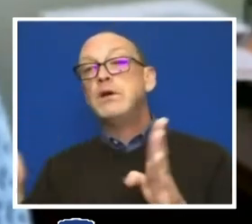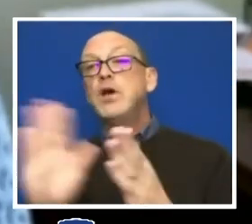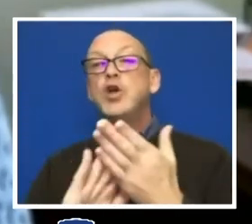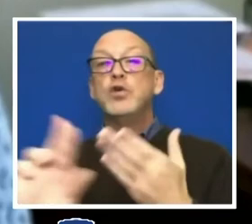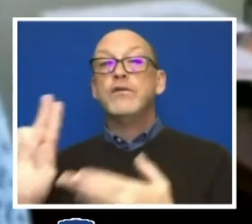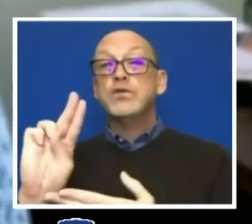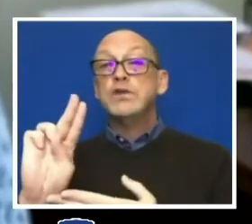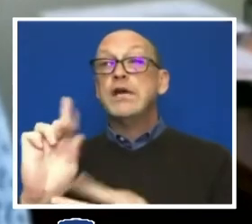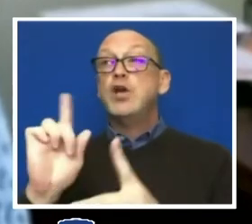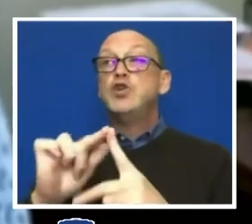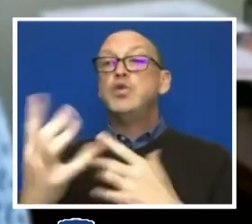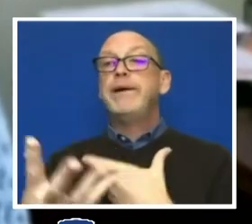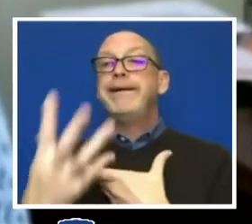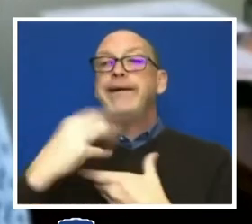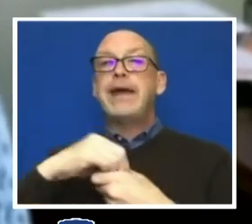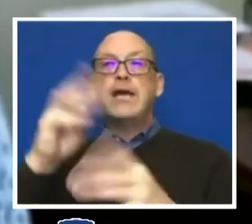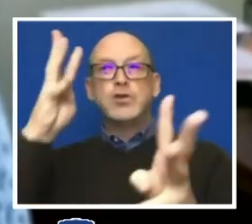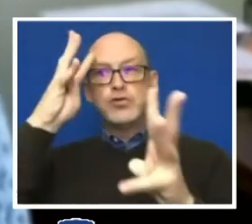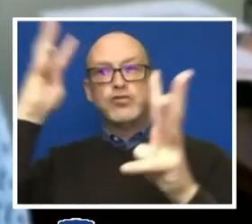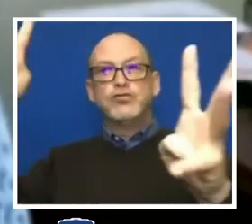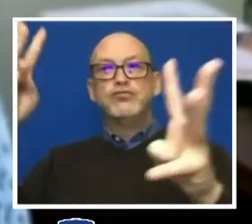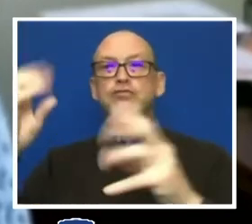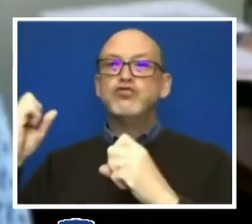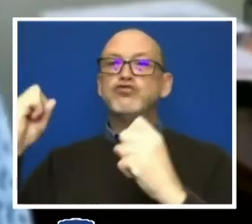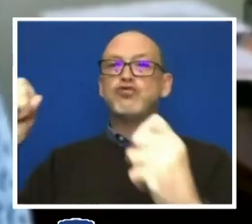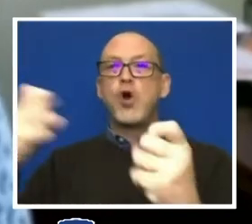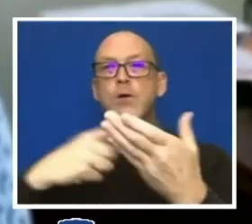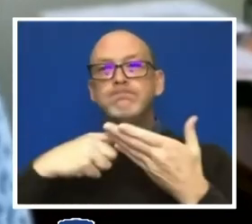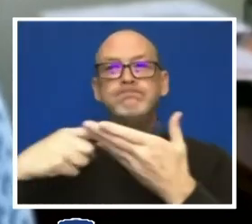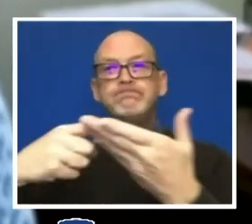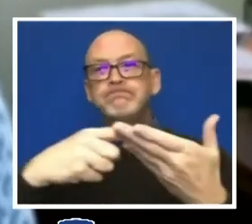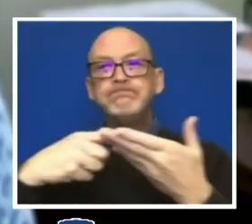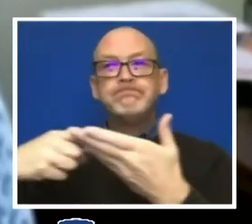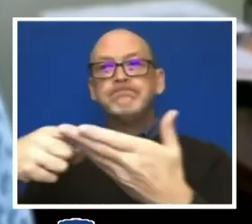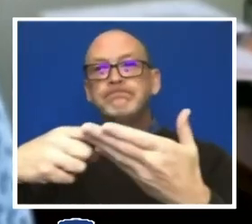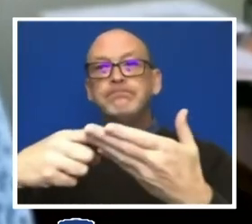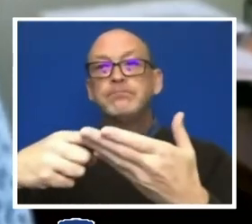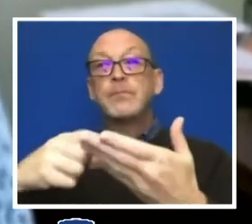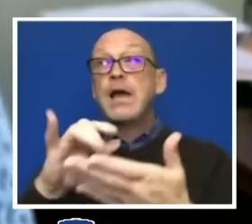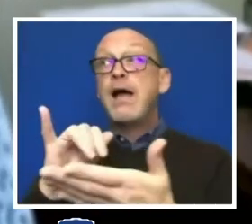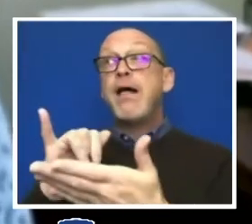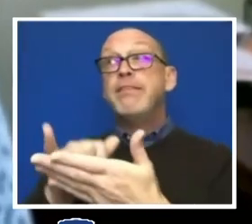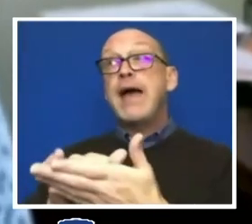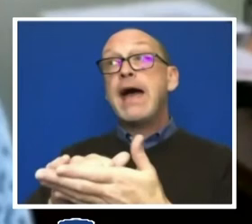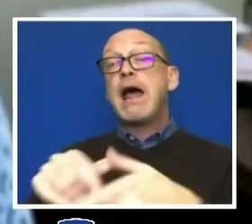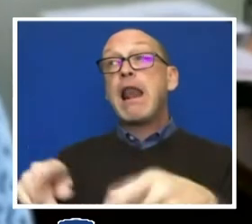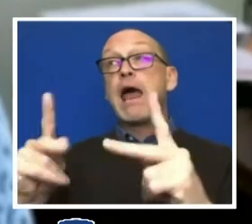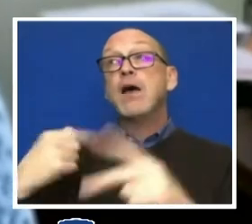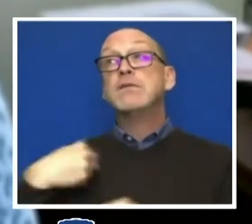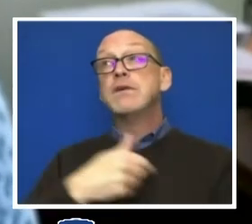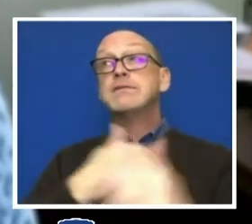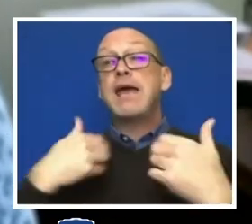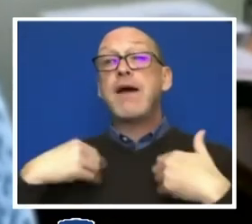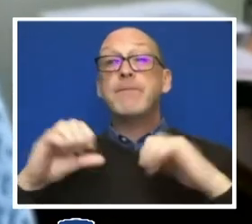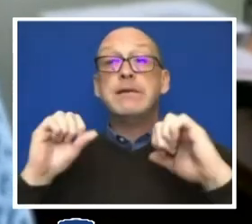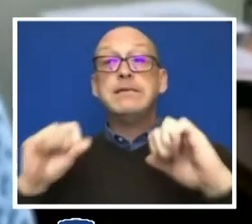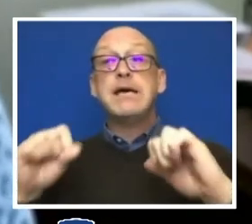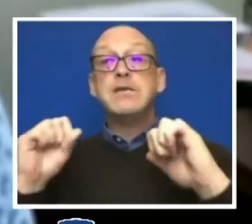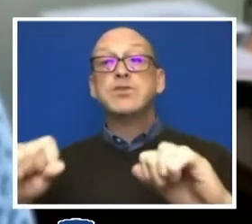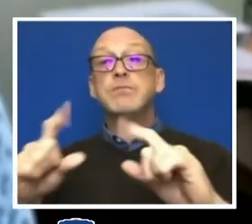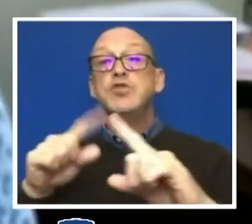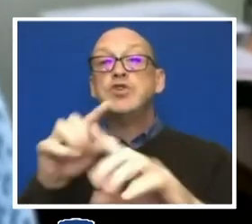in a creative and robust discussion. And this gives us a real potential to embed anti racist